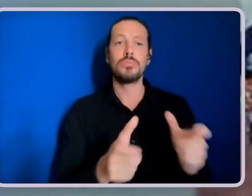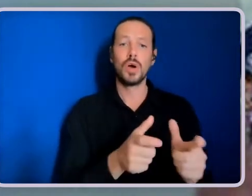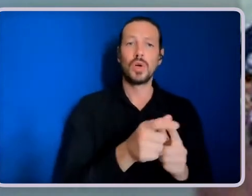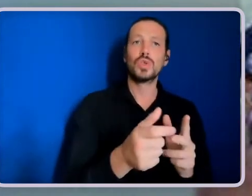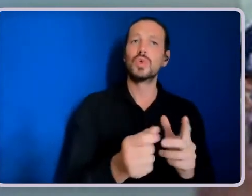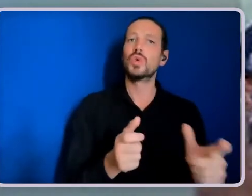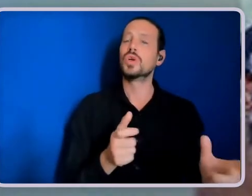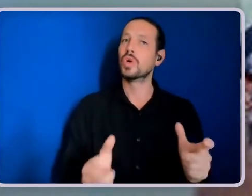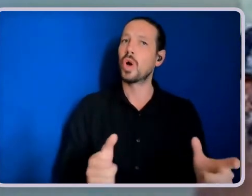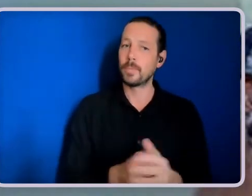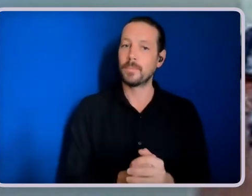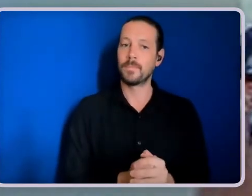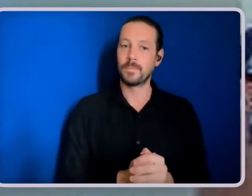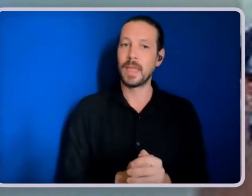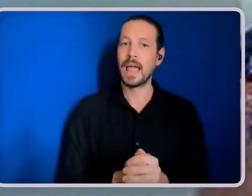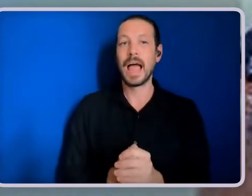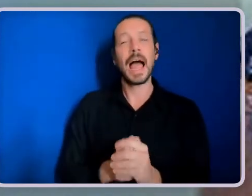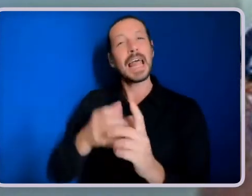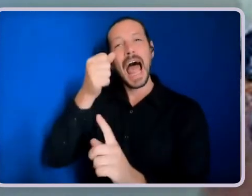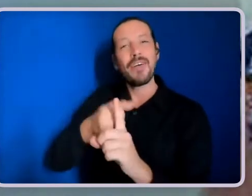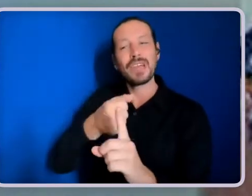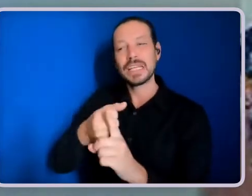under current advocacy funding models.